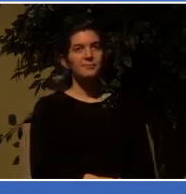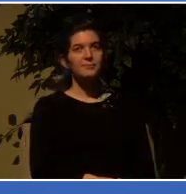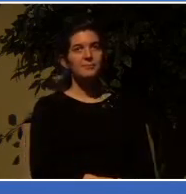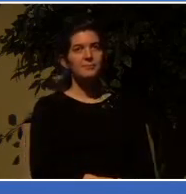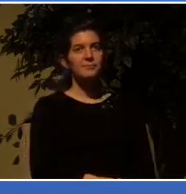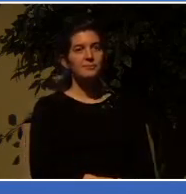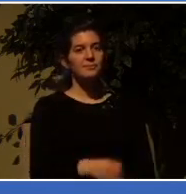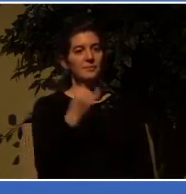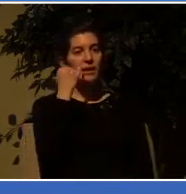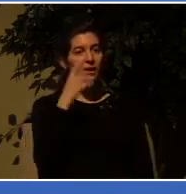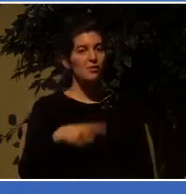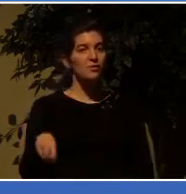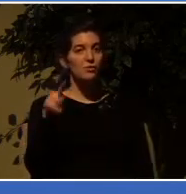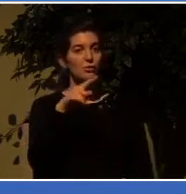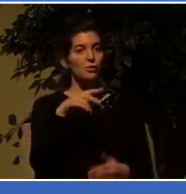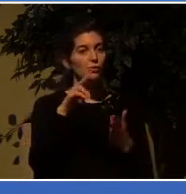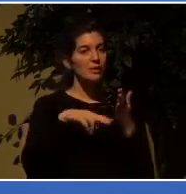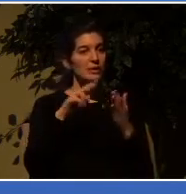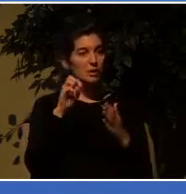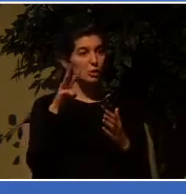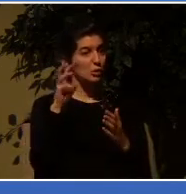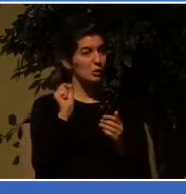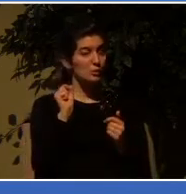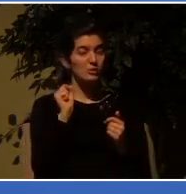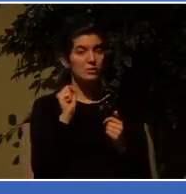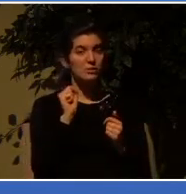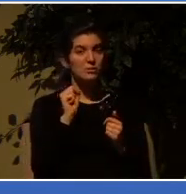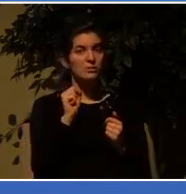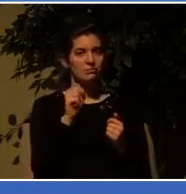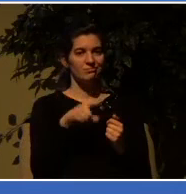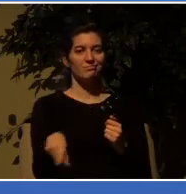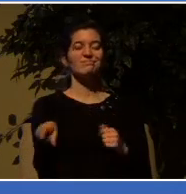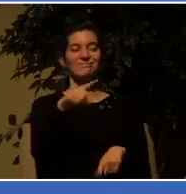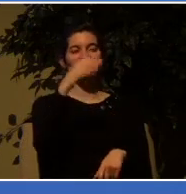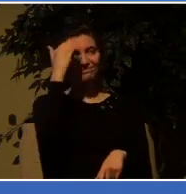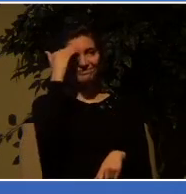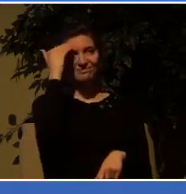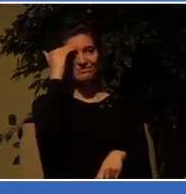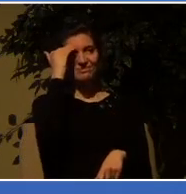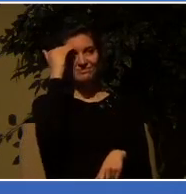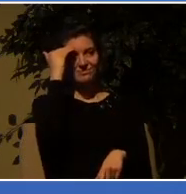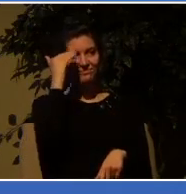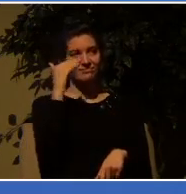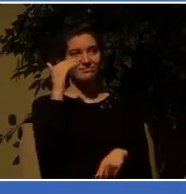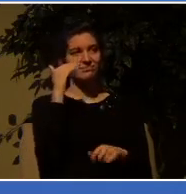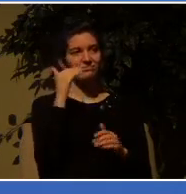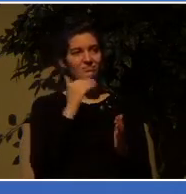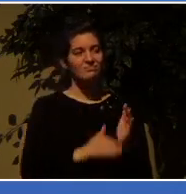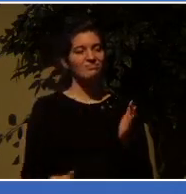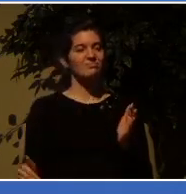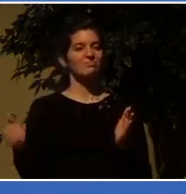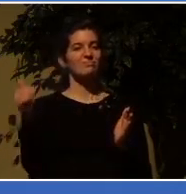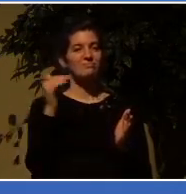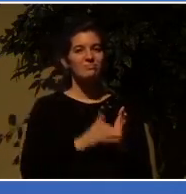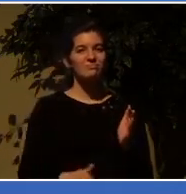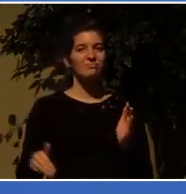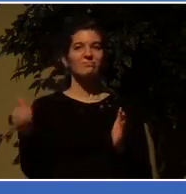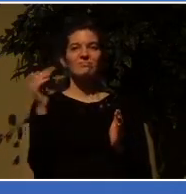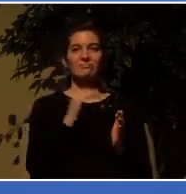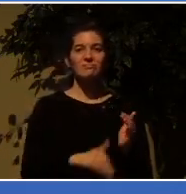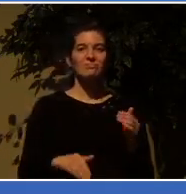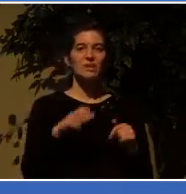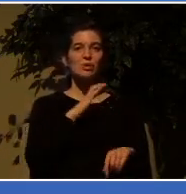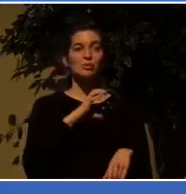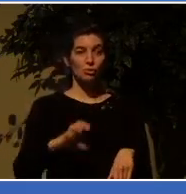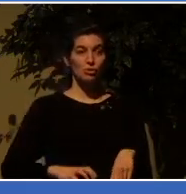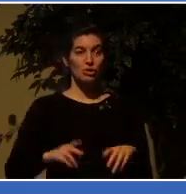read the news at all, you will know how consistently Christians are being marginalized